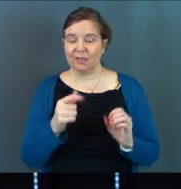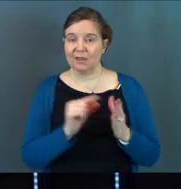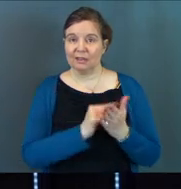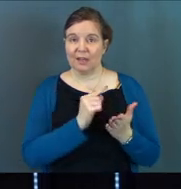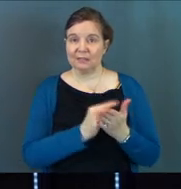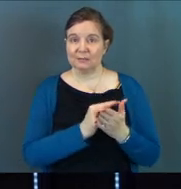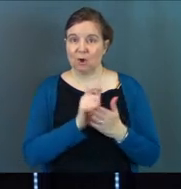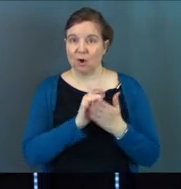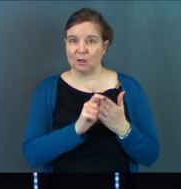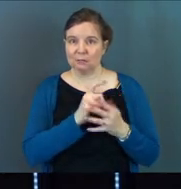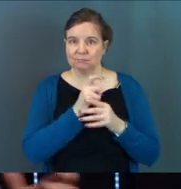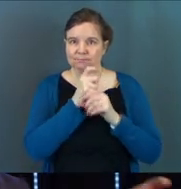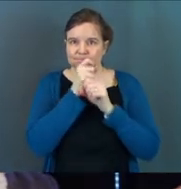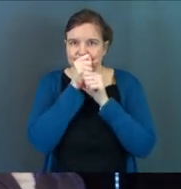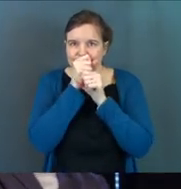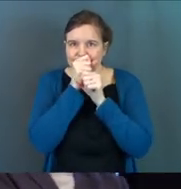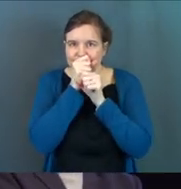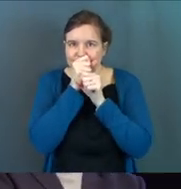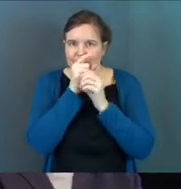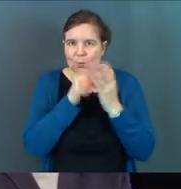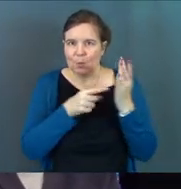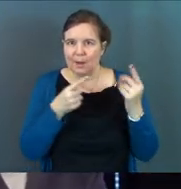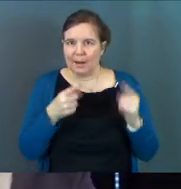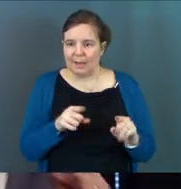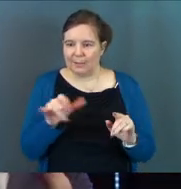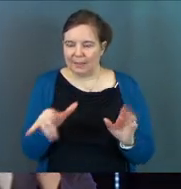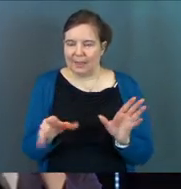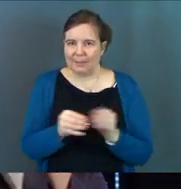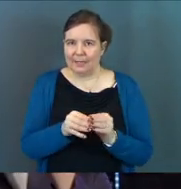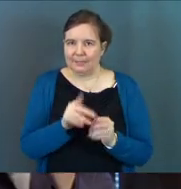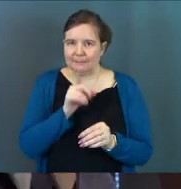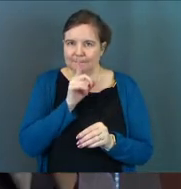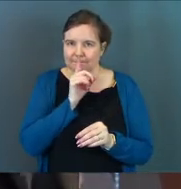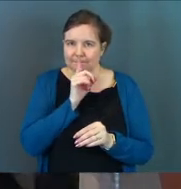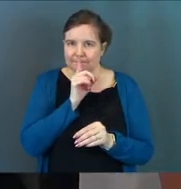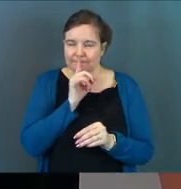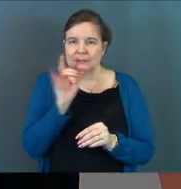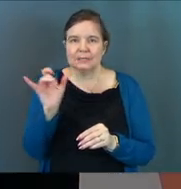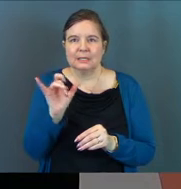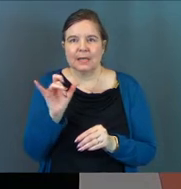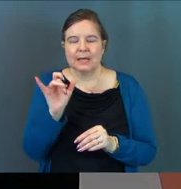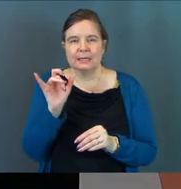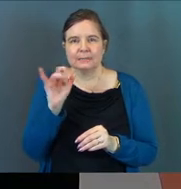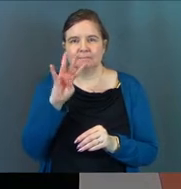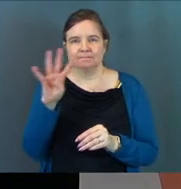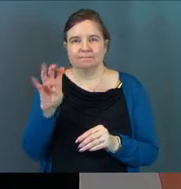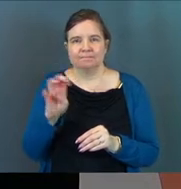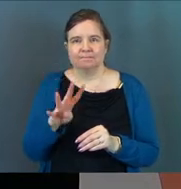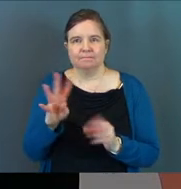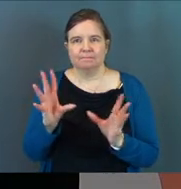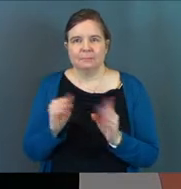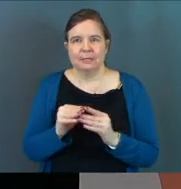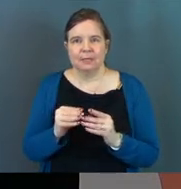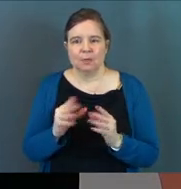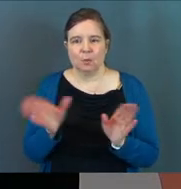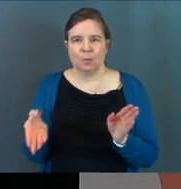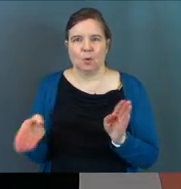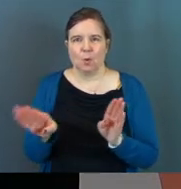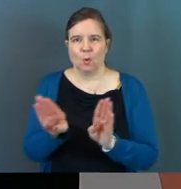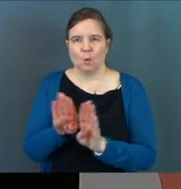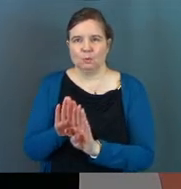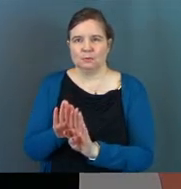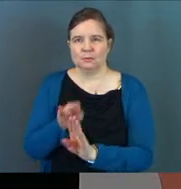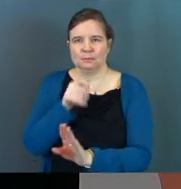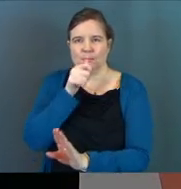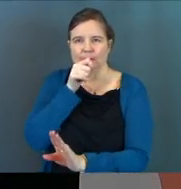gospel authors actually give us a window into what happened at that meeting. It's like a mystery meeting with the door closed.